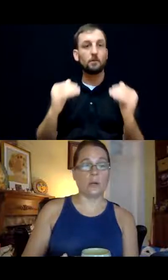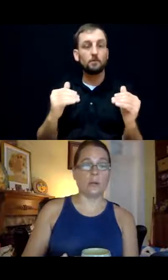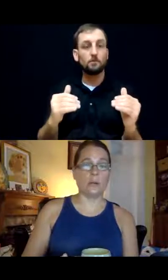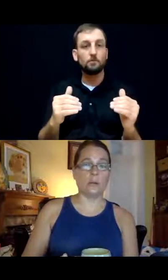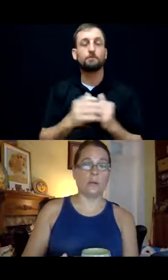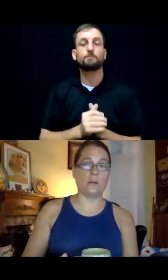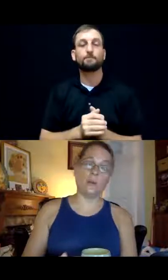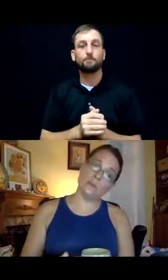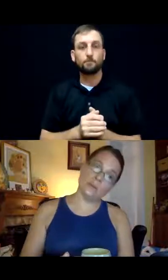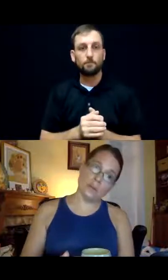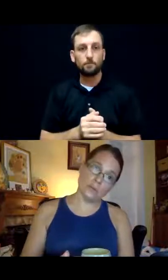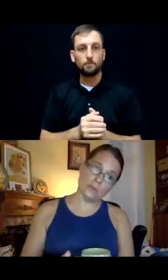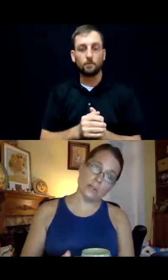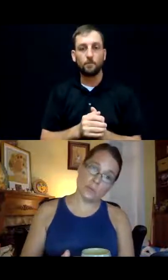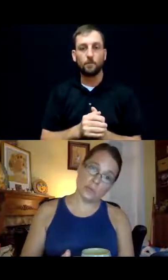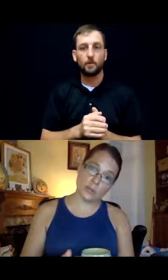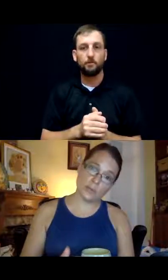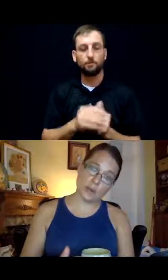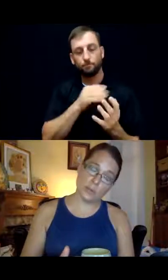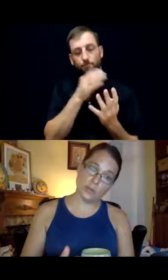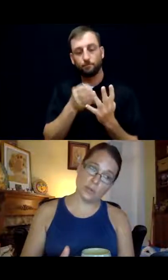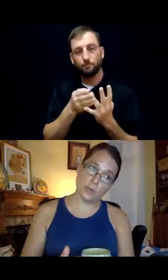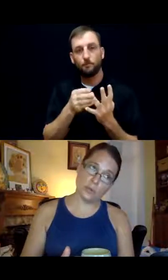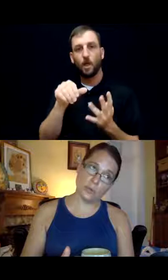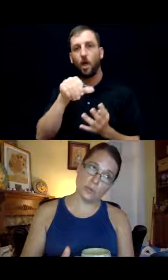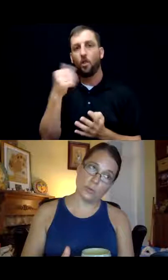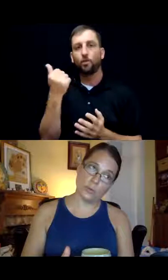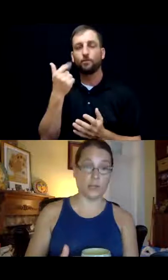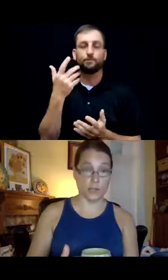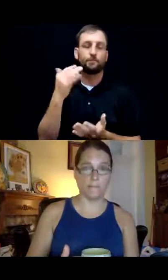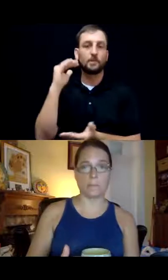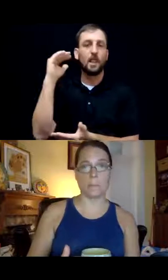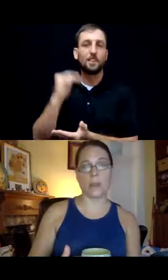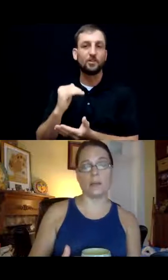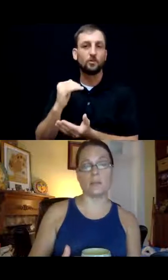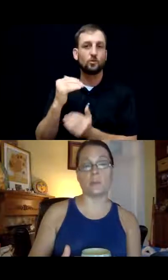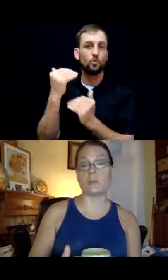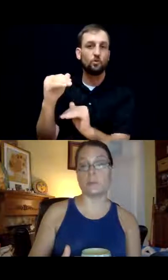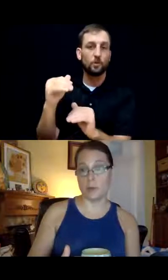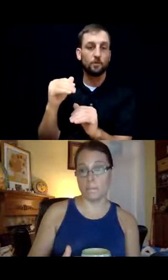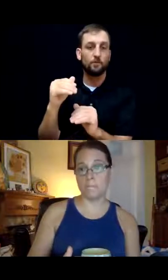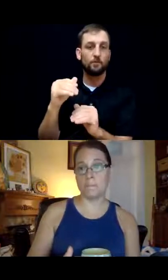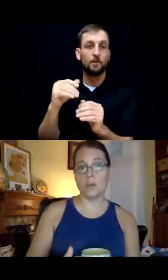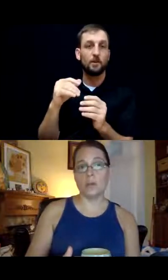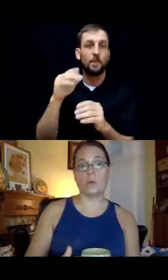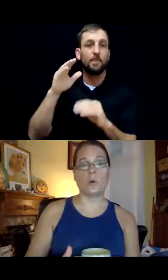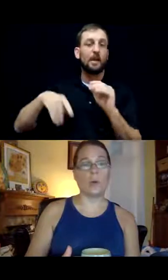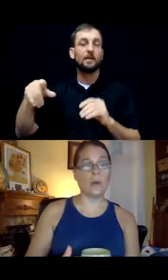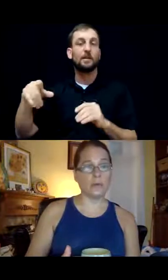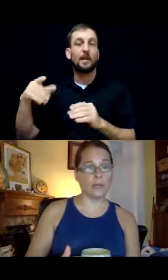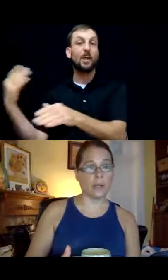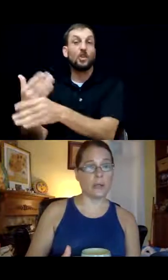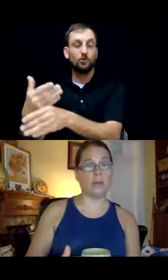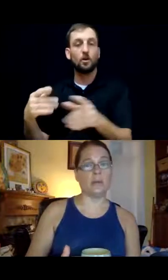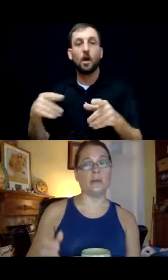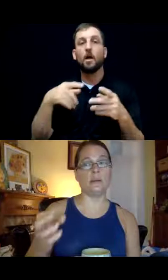So another less restrictive option to interdiction is powers of attorney. So a power